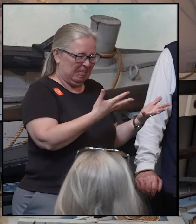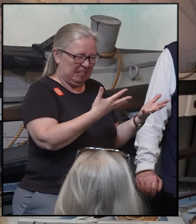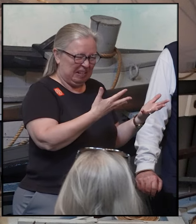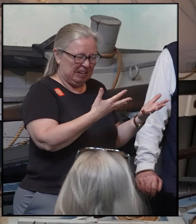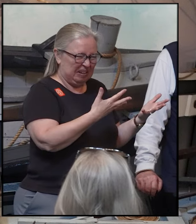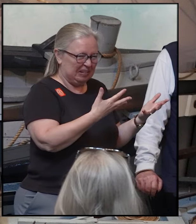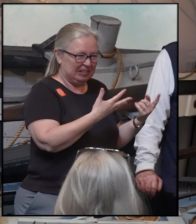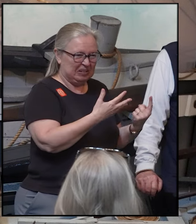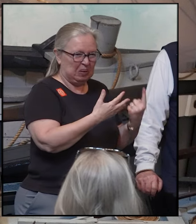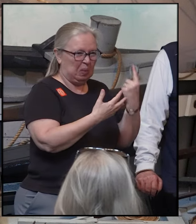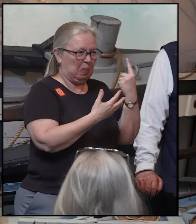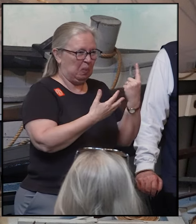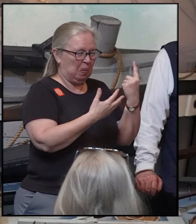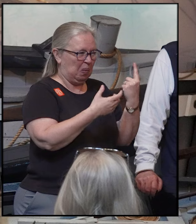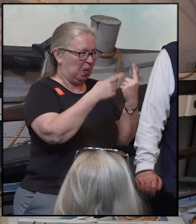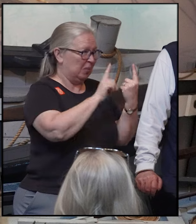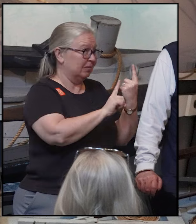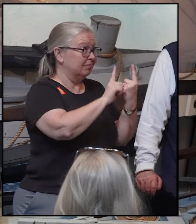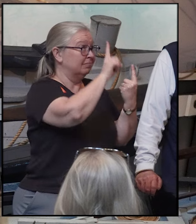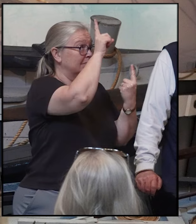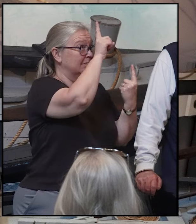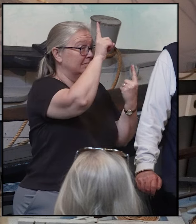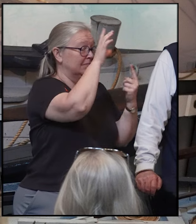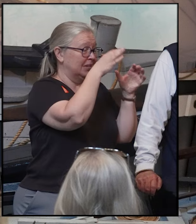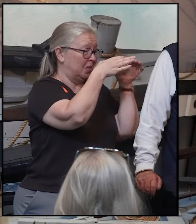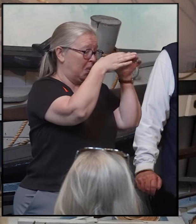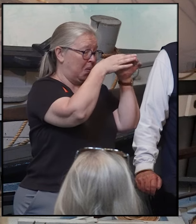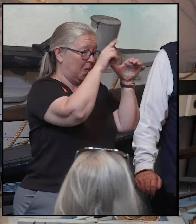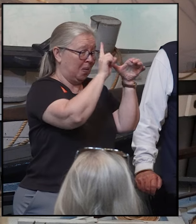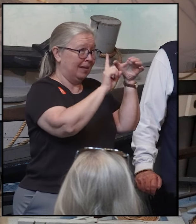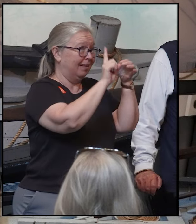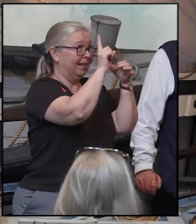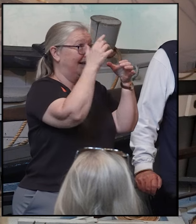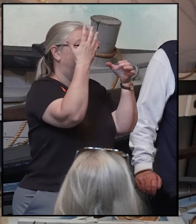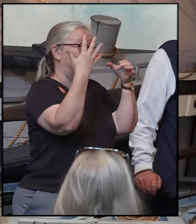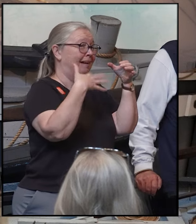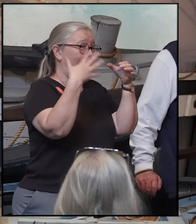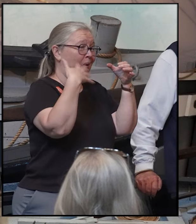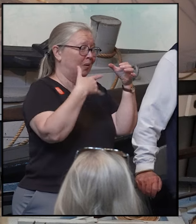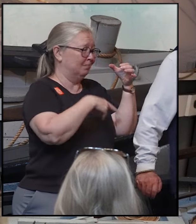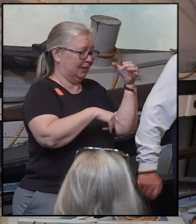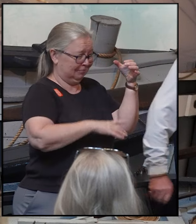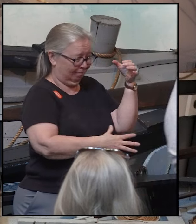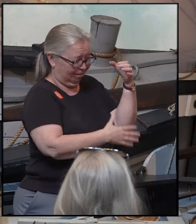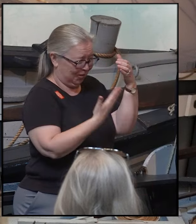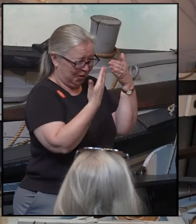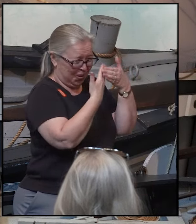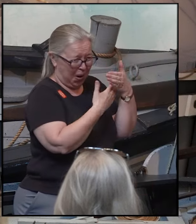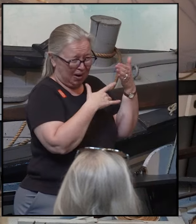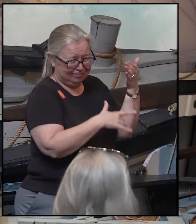And there's only one hole that goes up to the deck to give them any air or light.